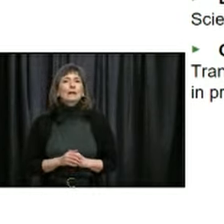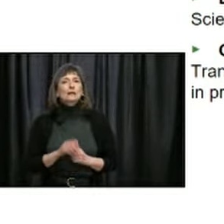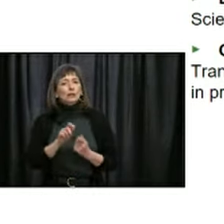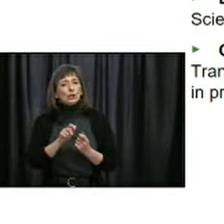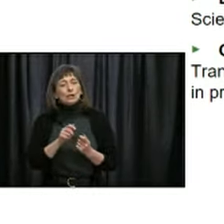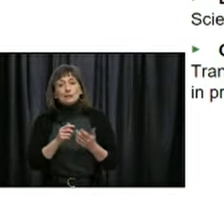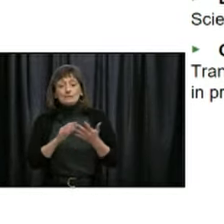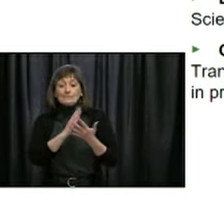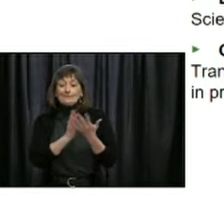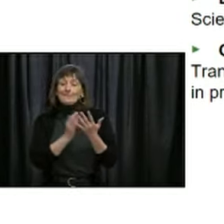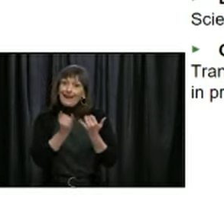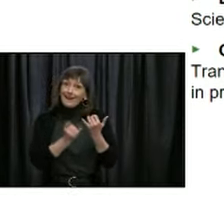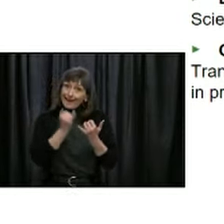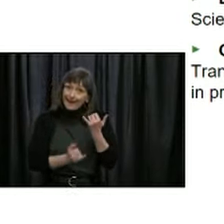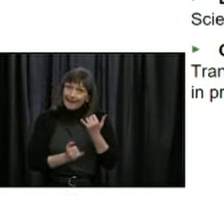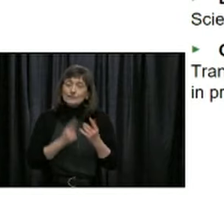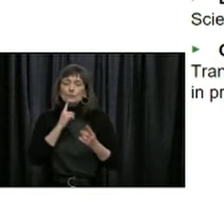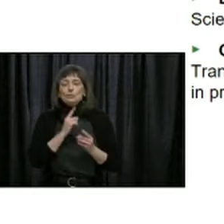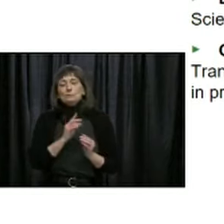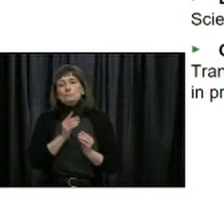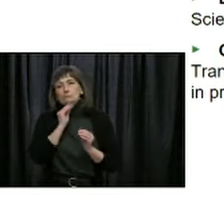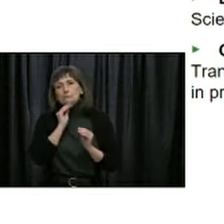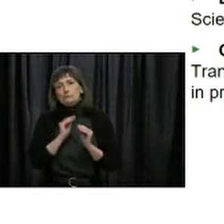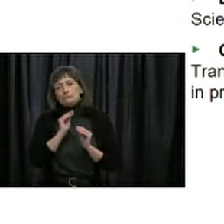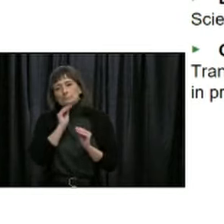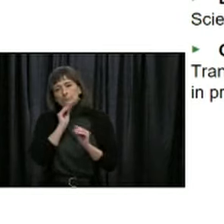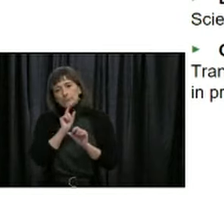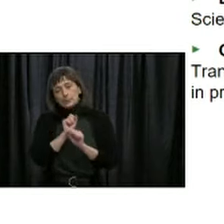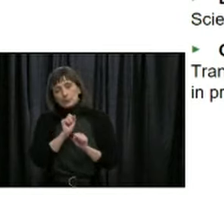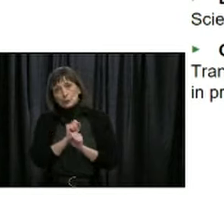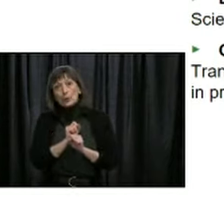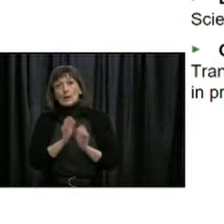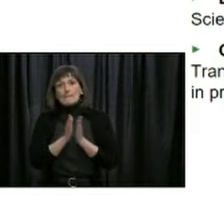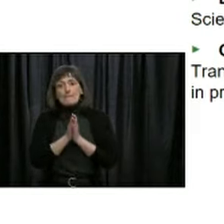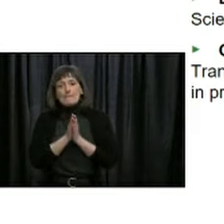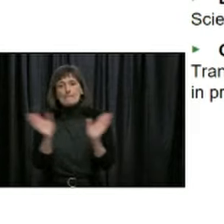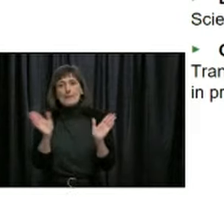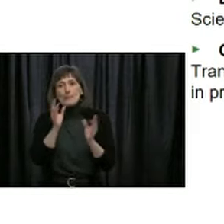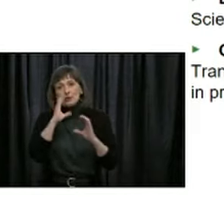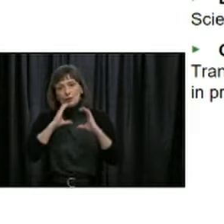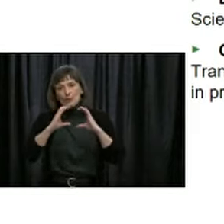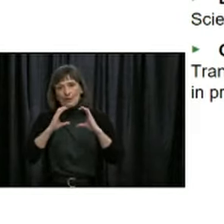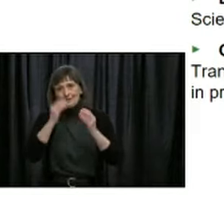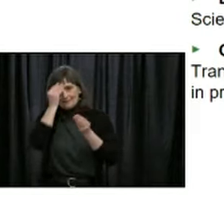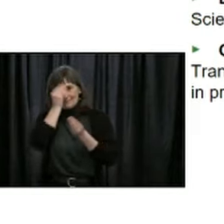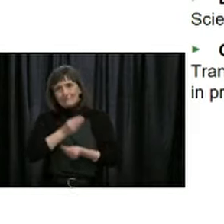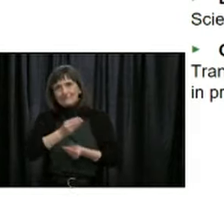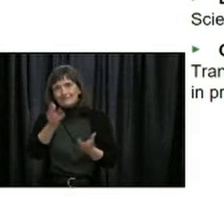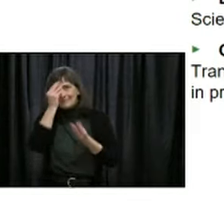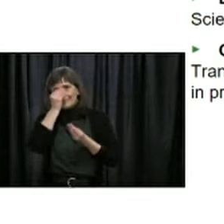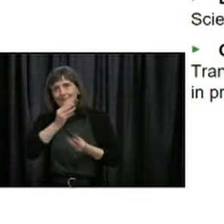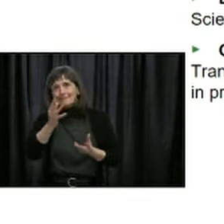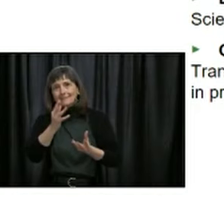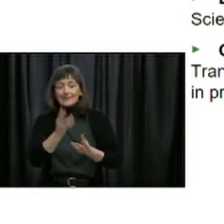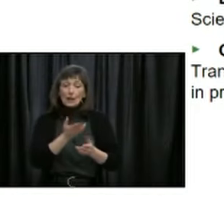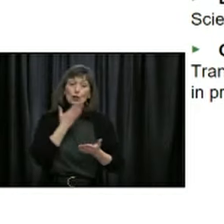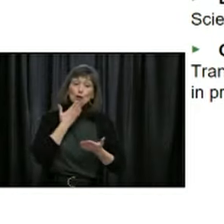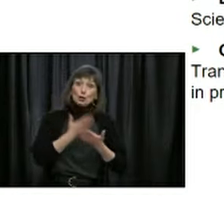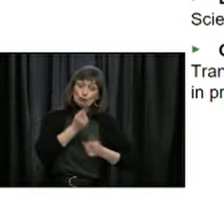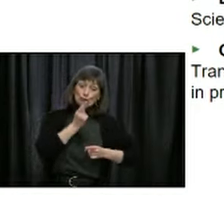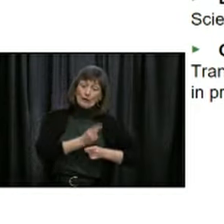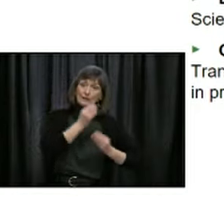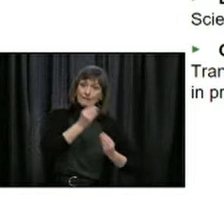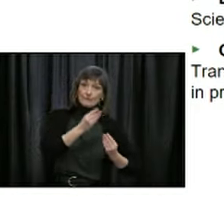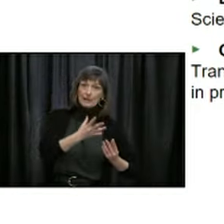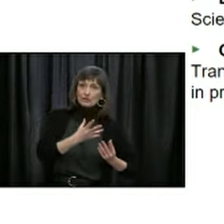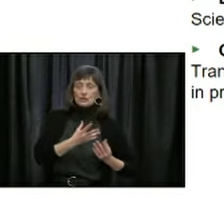communication with you, the public sector, and the private sector, will also be key in how this plan